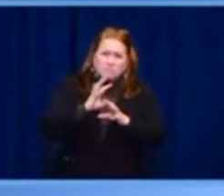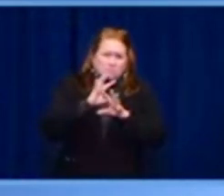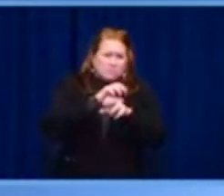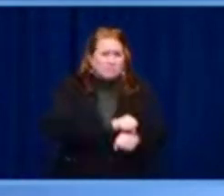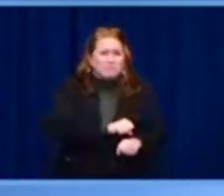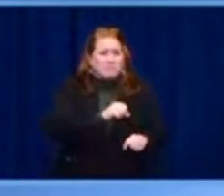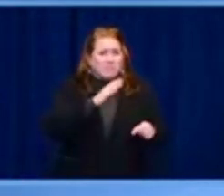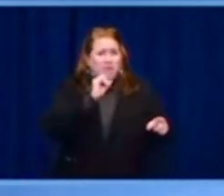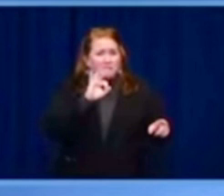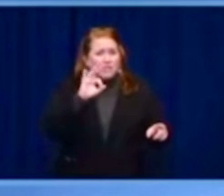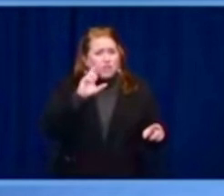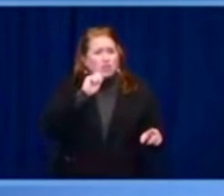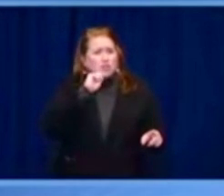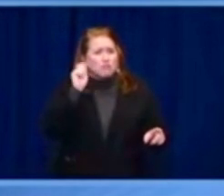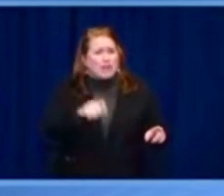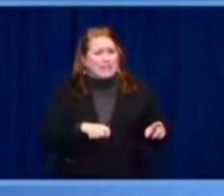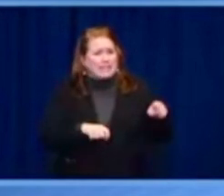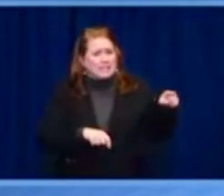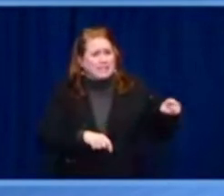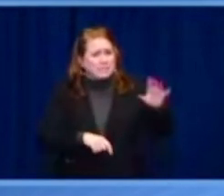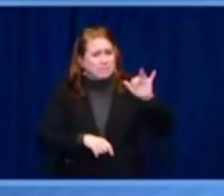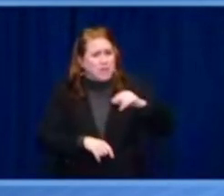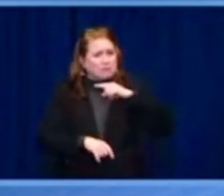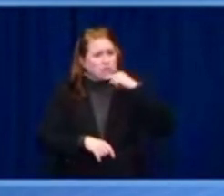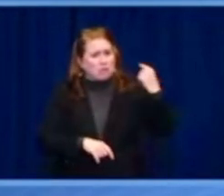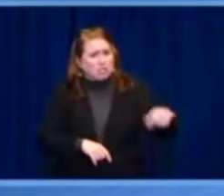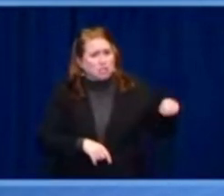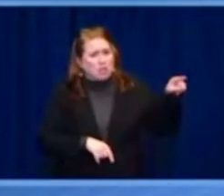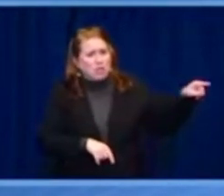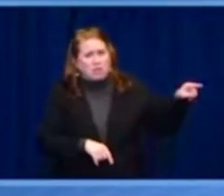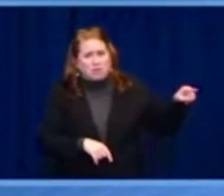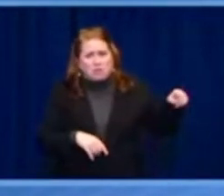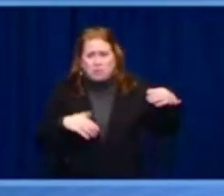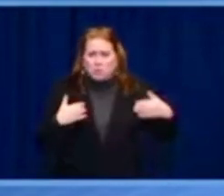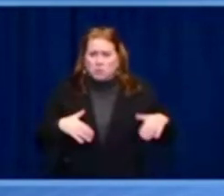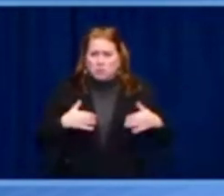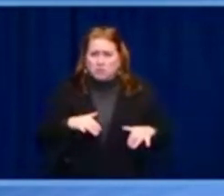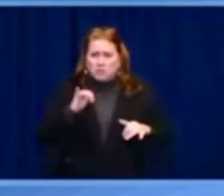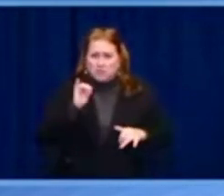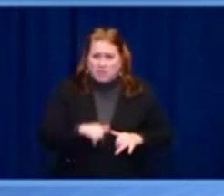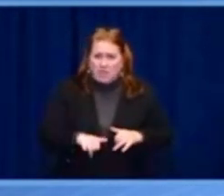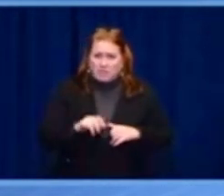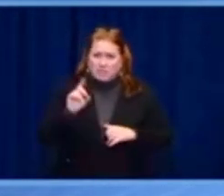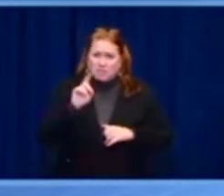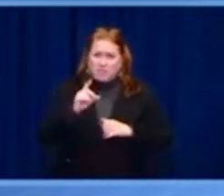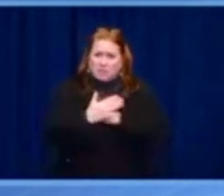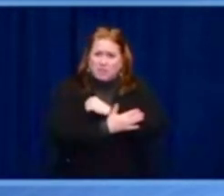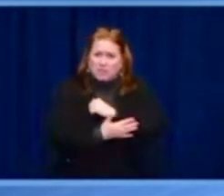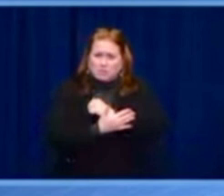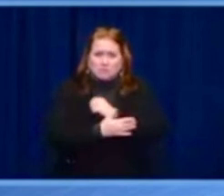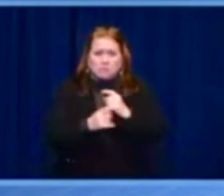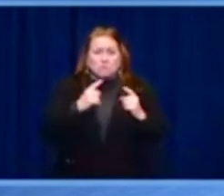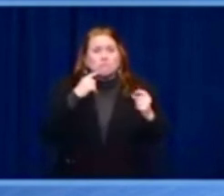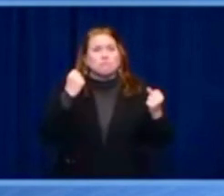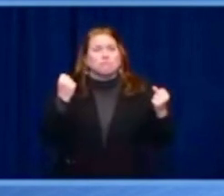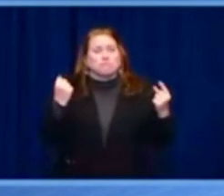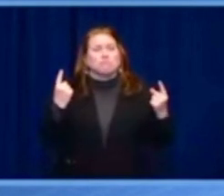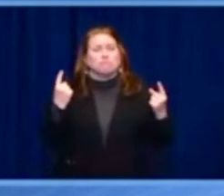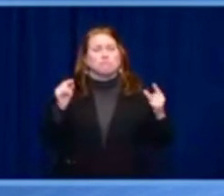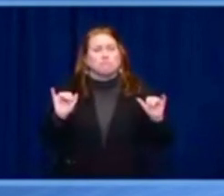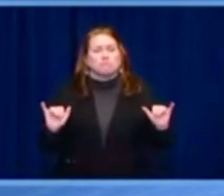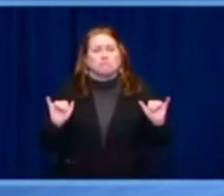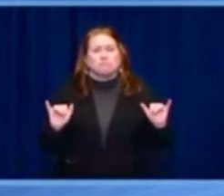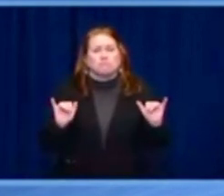of his country's cause, it was out of my conviction that when any democracy